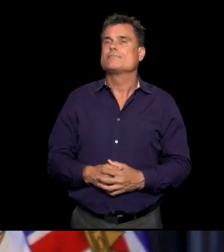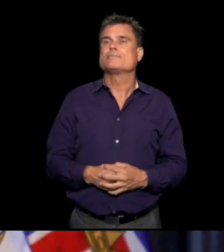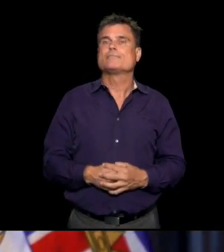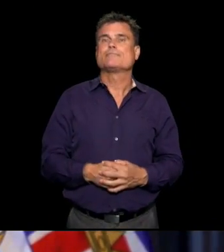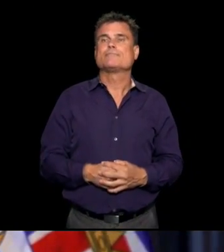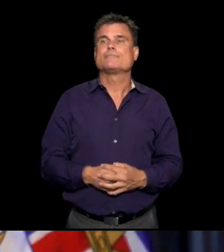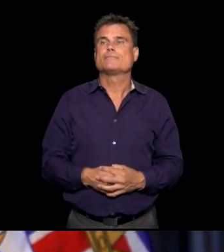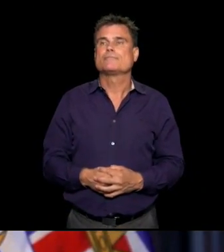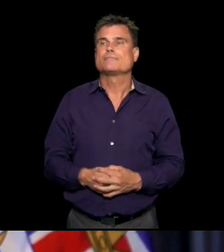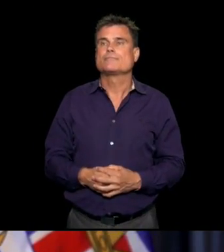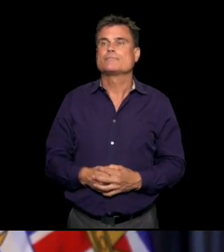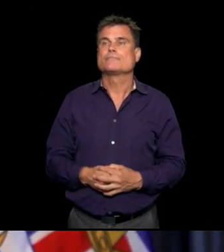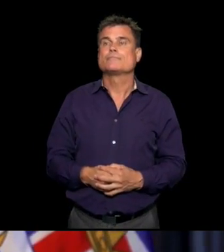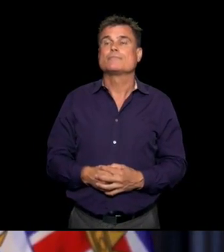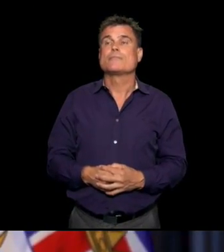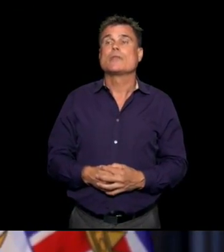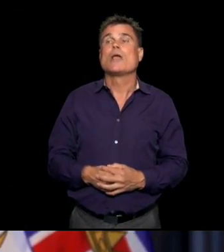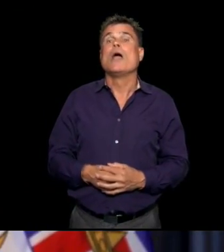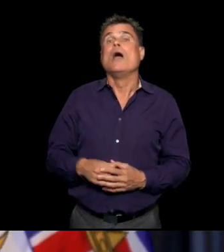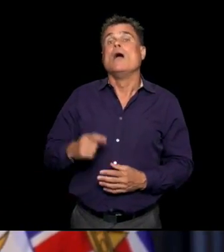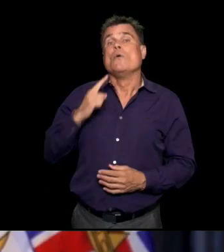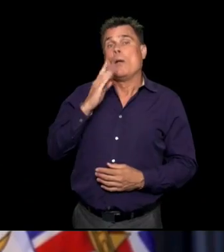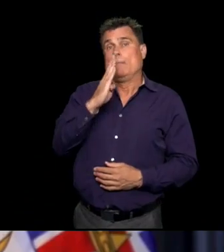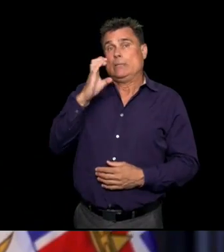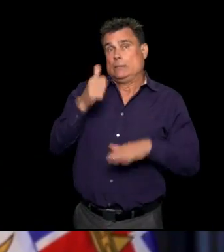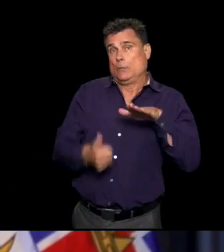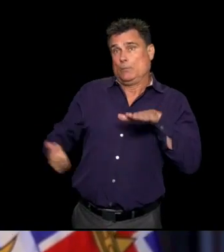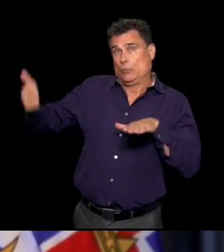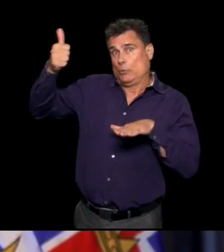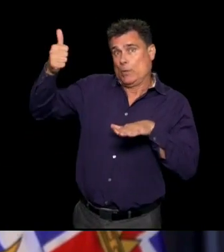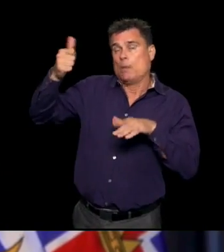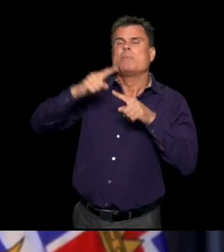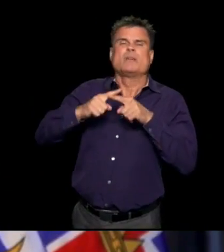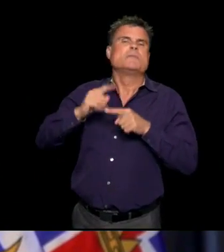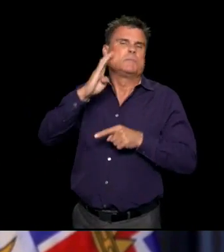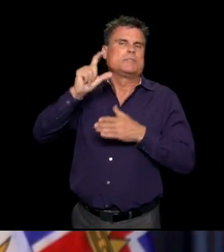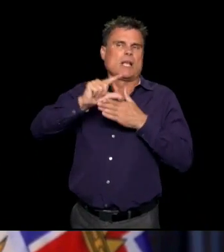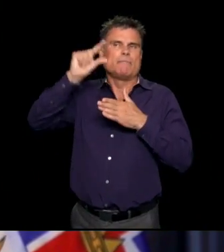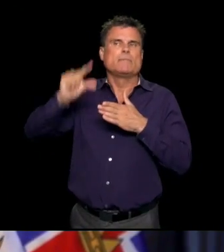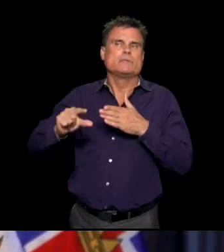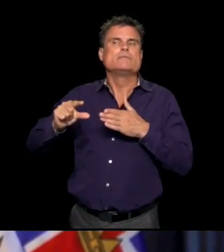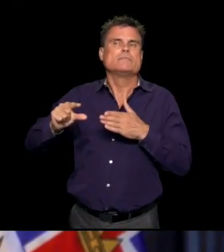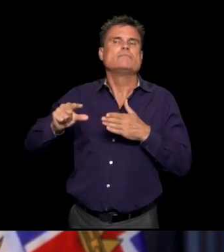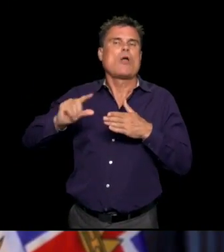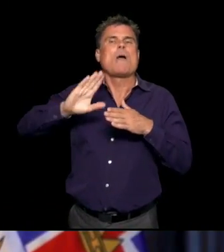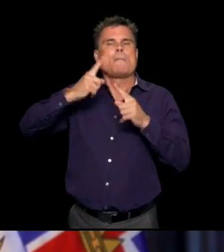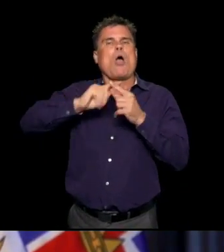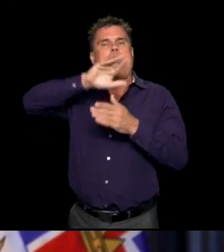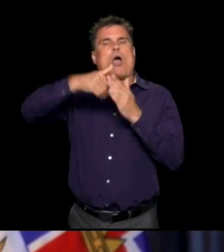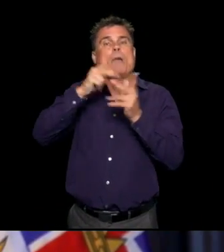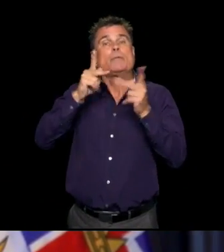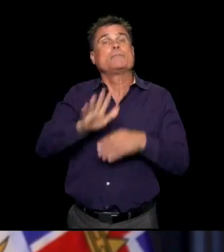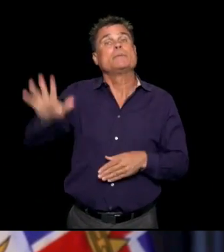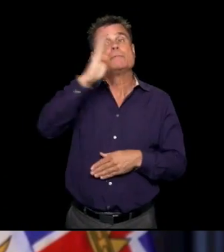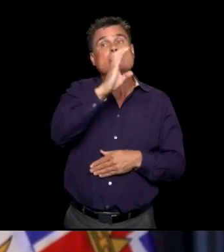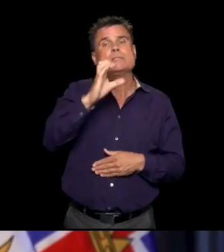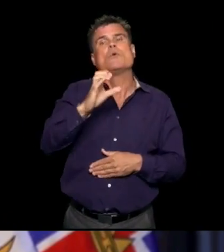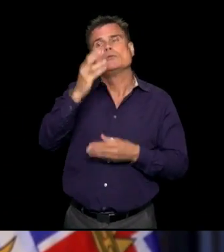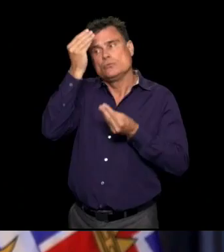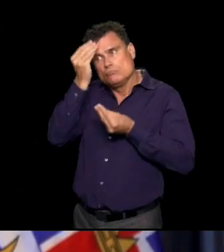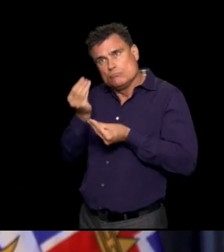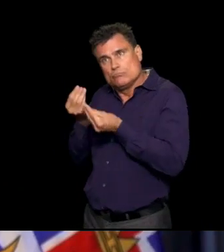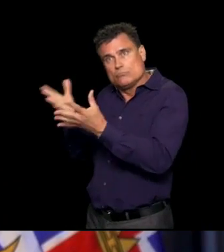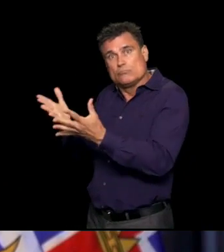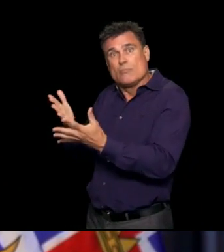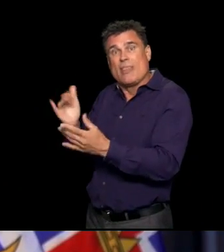Thank you very much, Dr. Henry. want to, you know, on behalf of the premier and on behalf of the government and people in BC to pass on